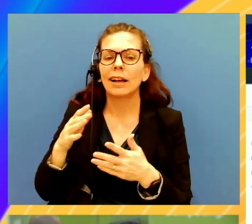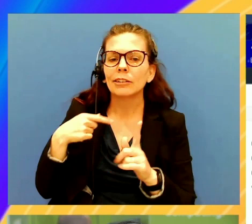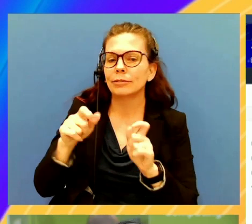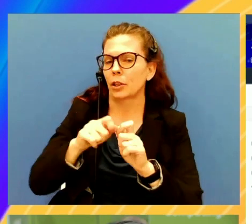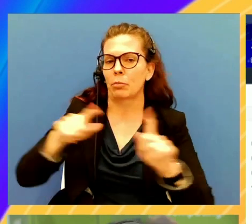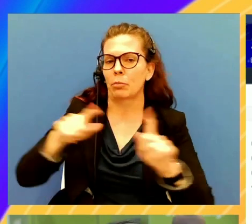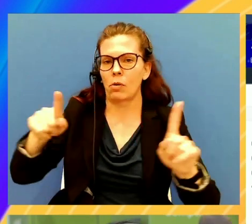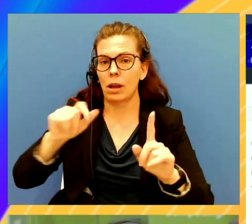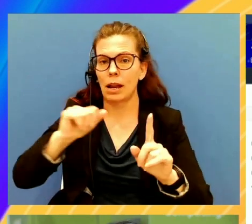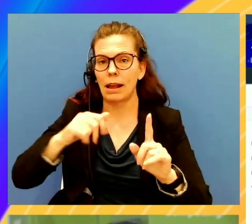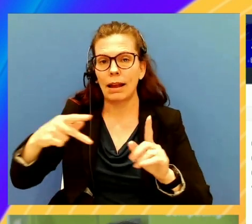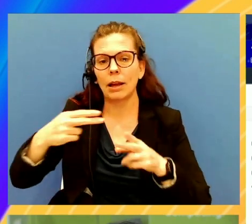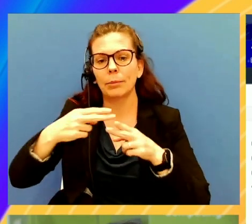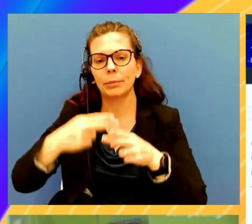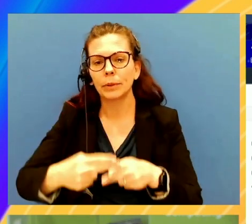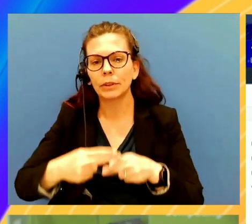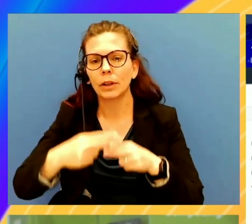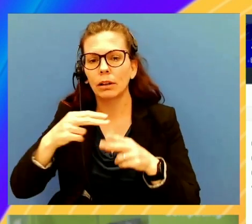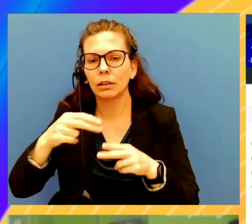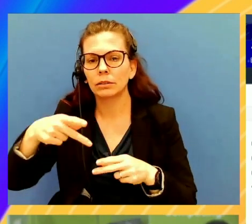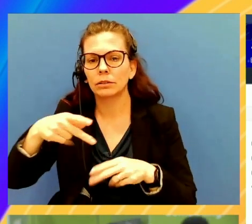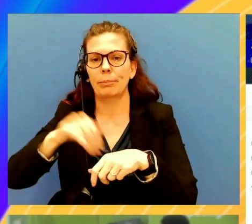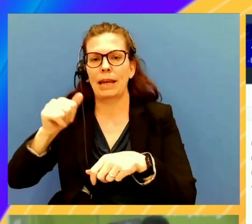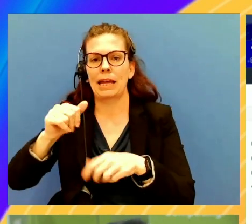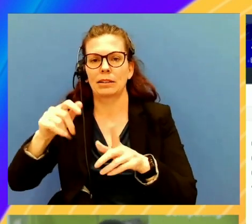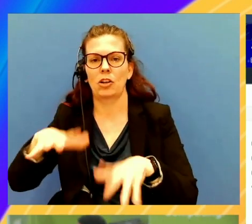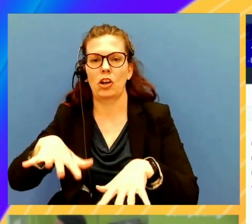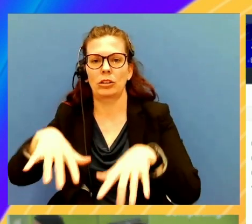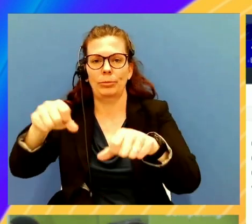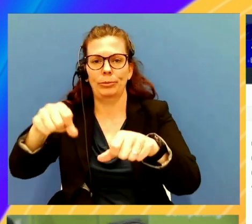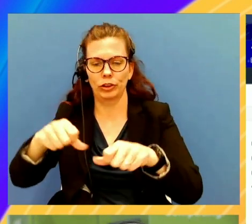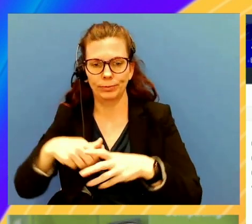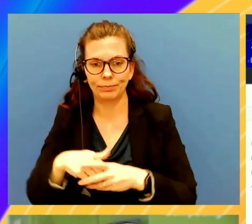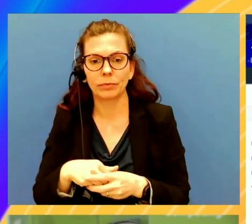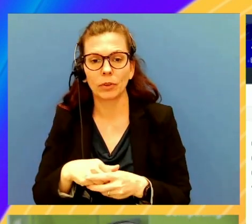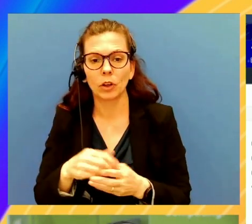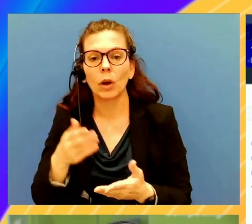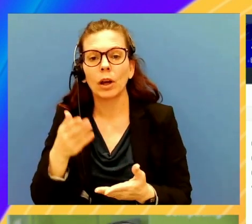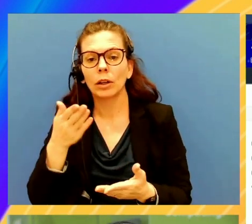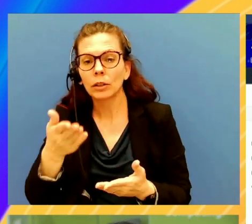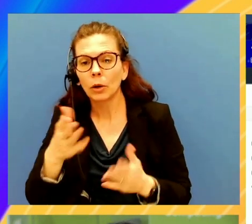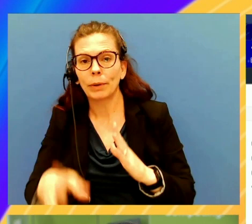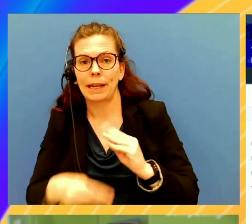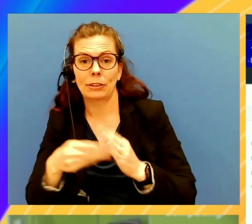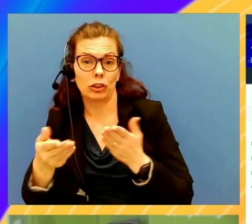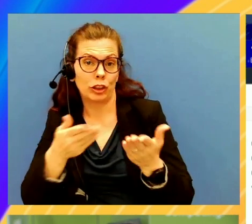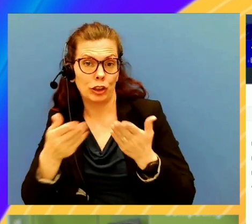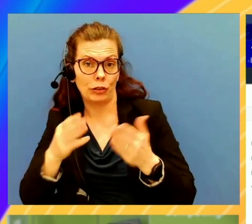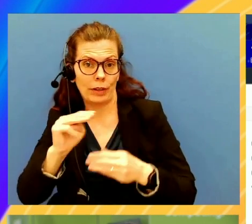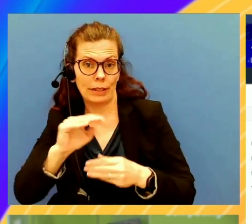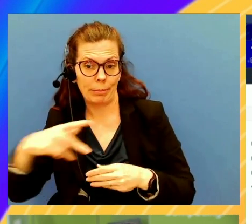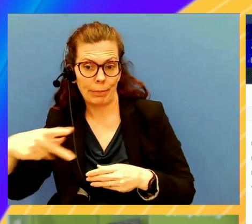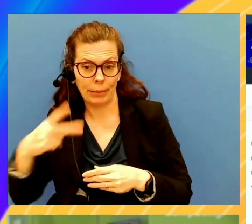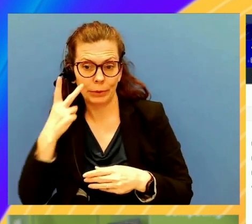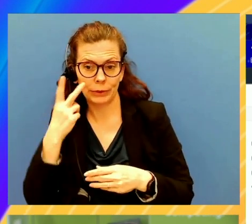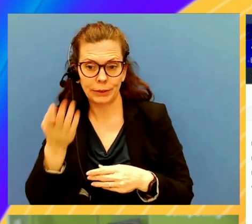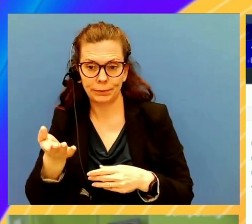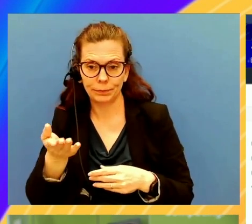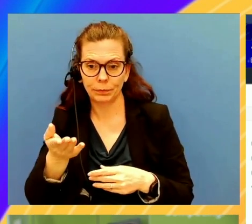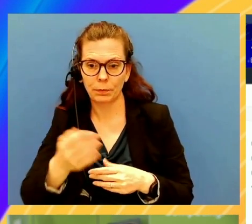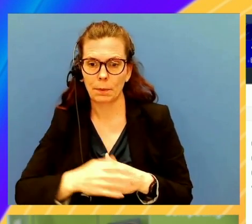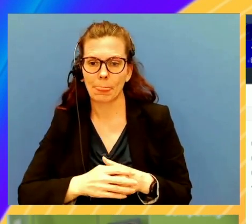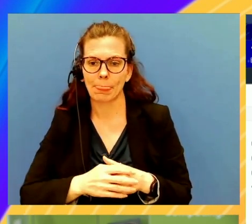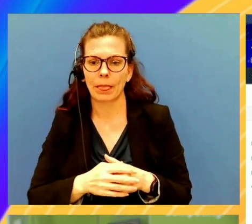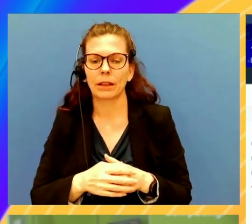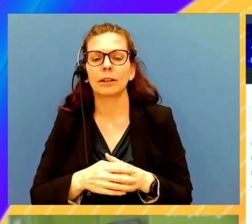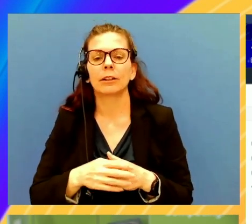an application called Pet Adoptions. So if I go into my X-ray service map, as you can see, my